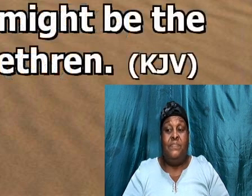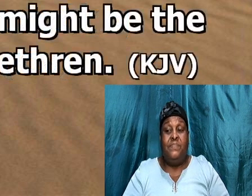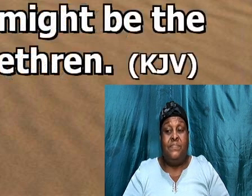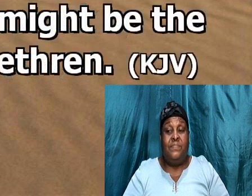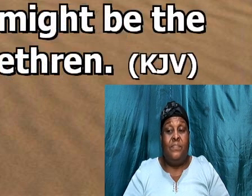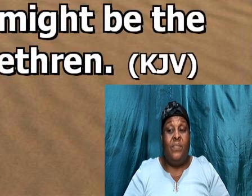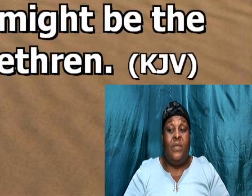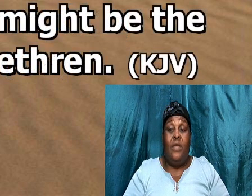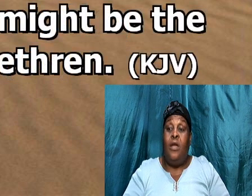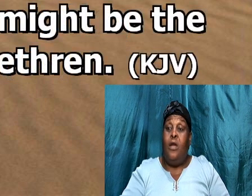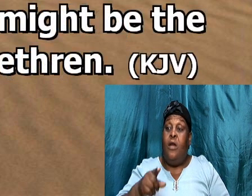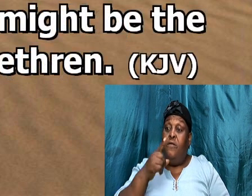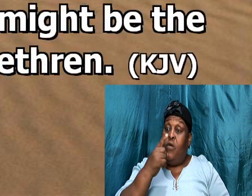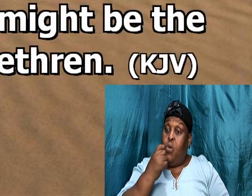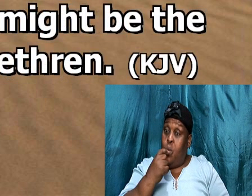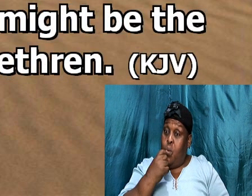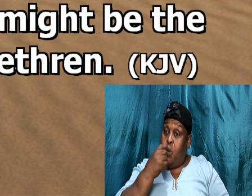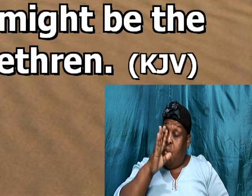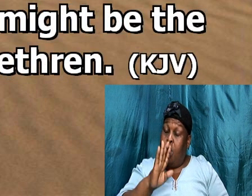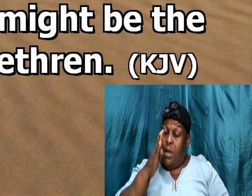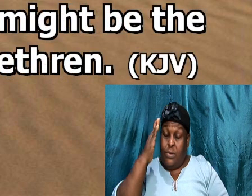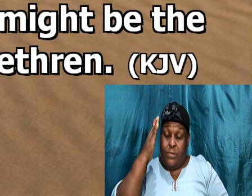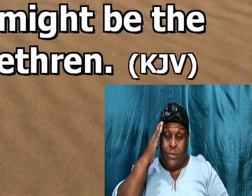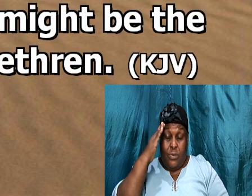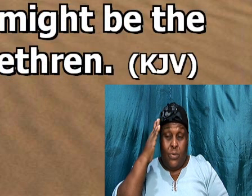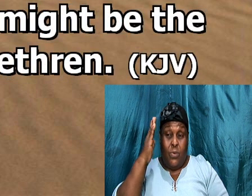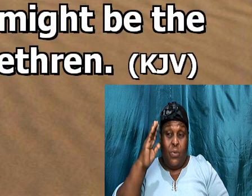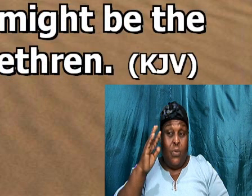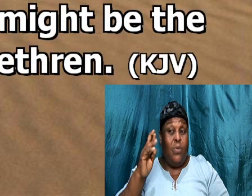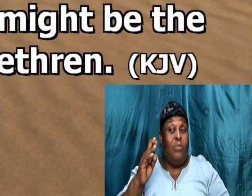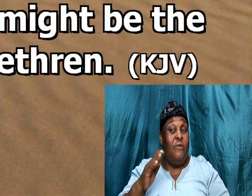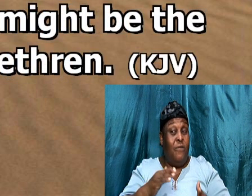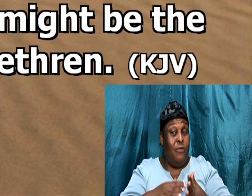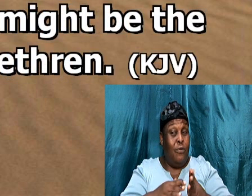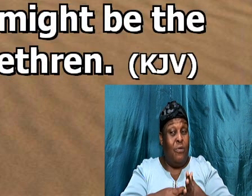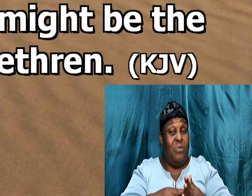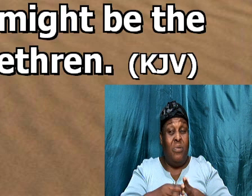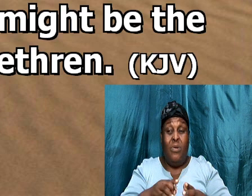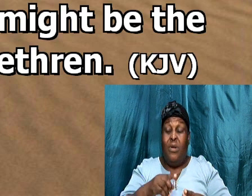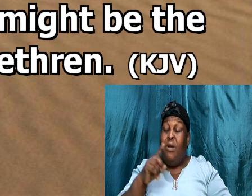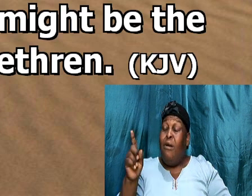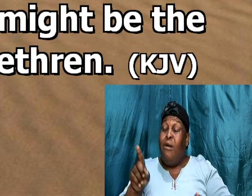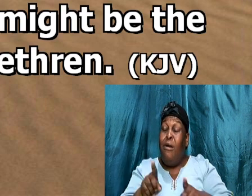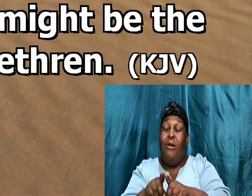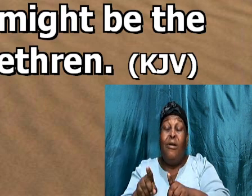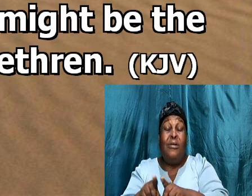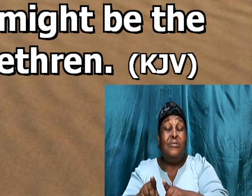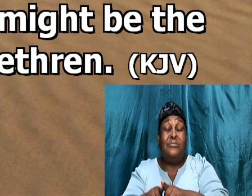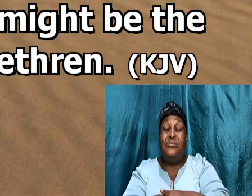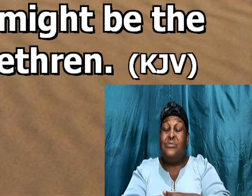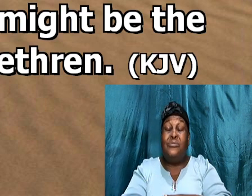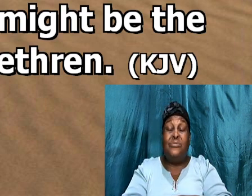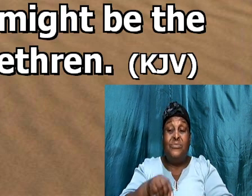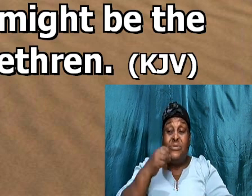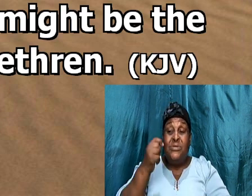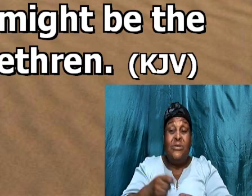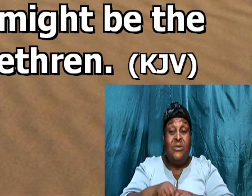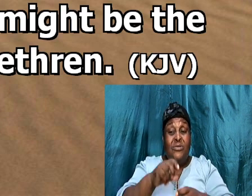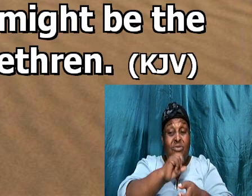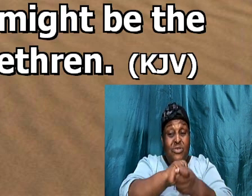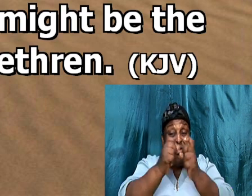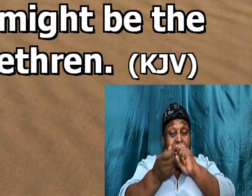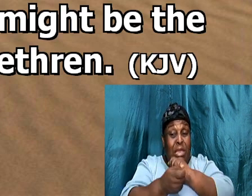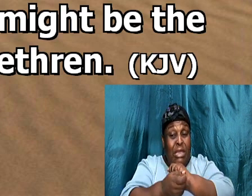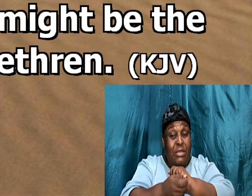For whom he did foreknew, he also did predestinate, to be conformed, to the image